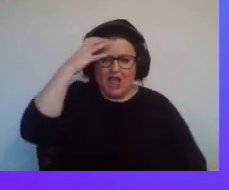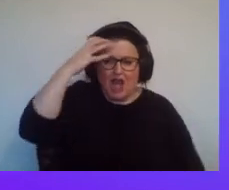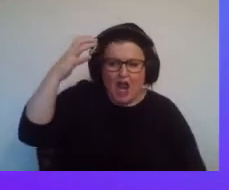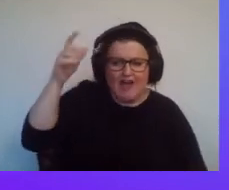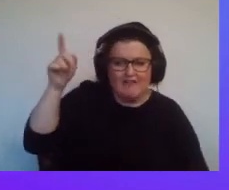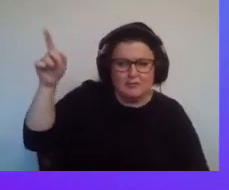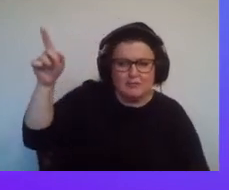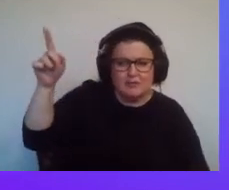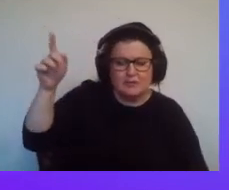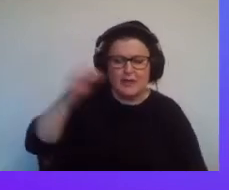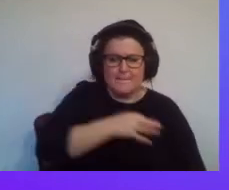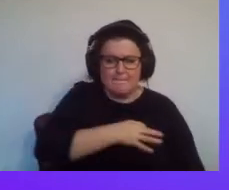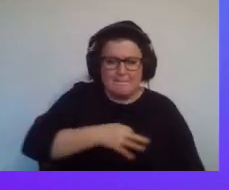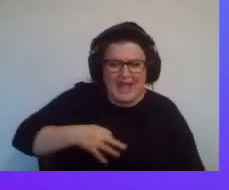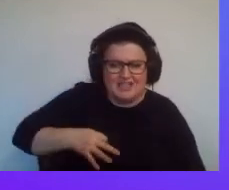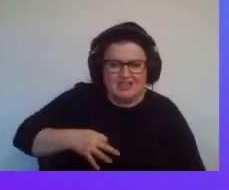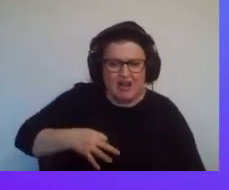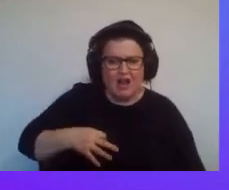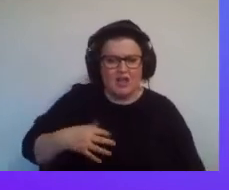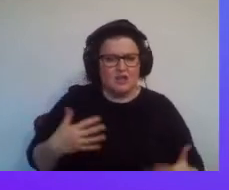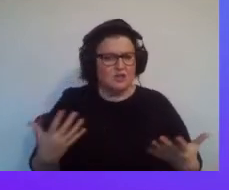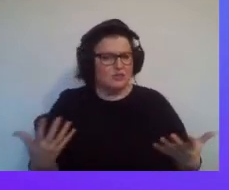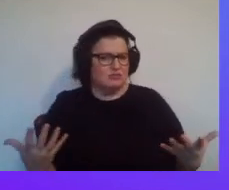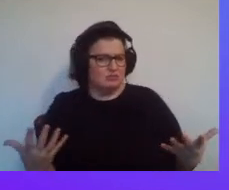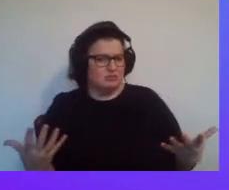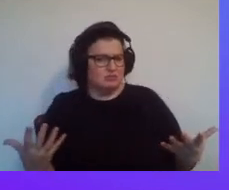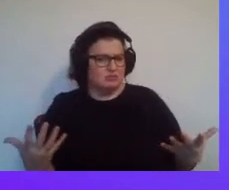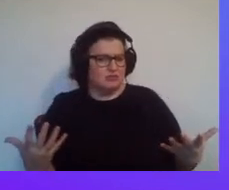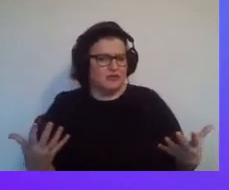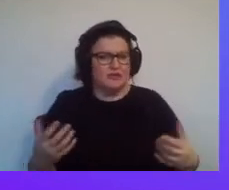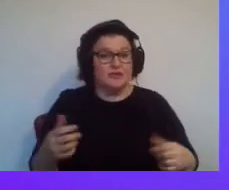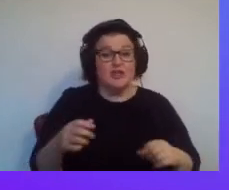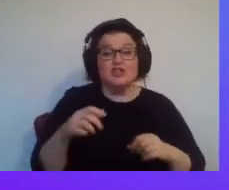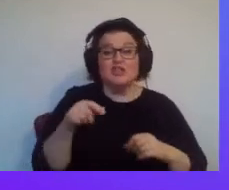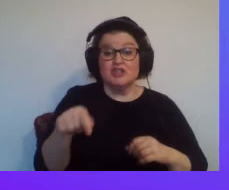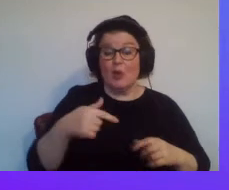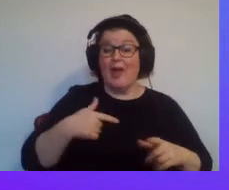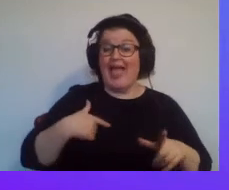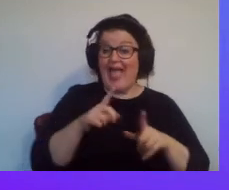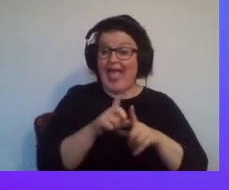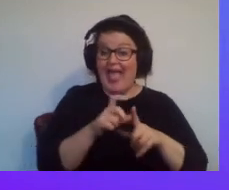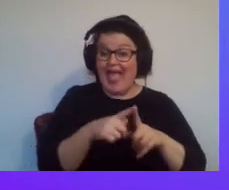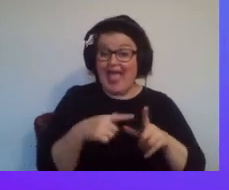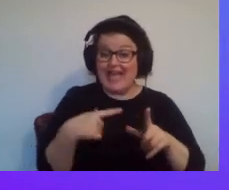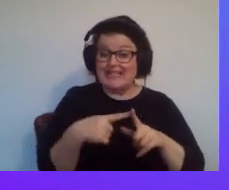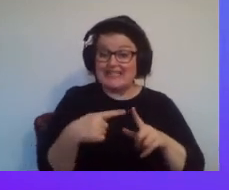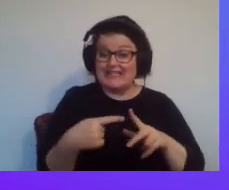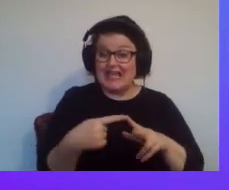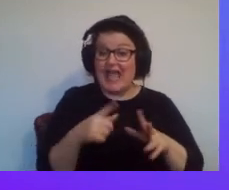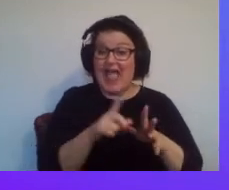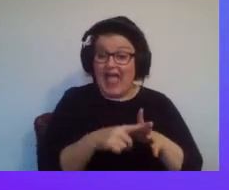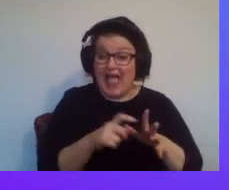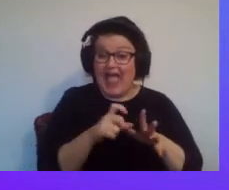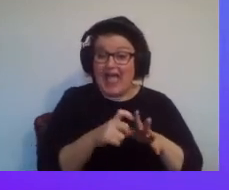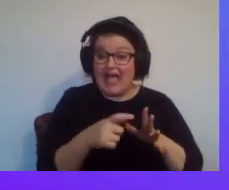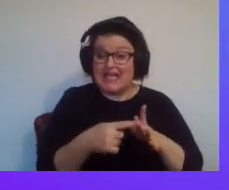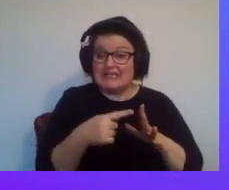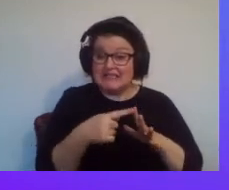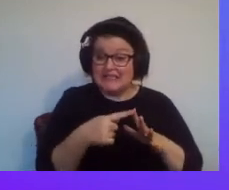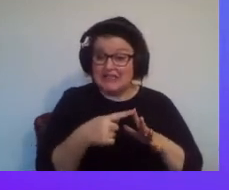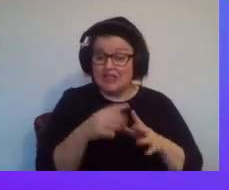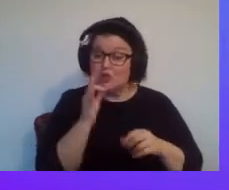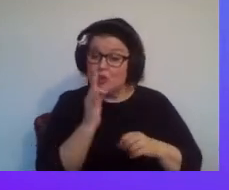They tell me that they've never been put first. Why are they being put first now? We know that more black women die in